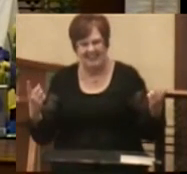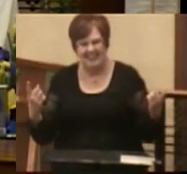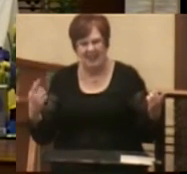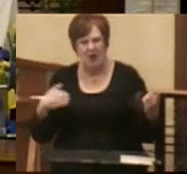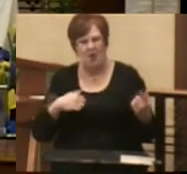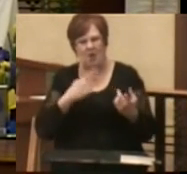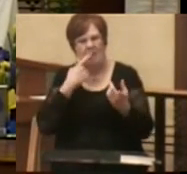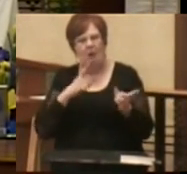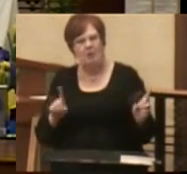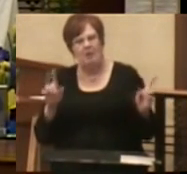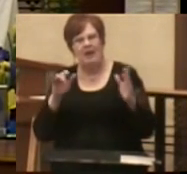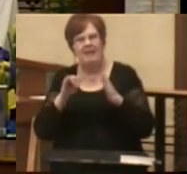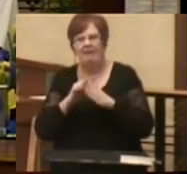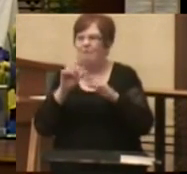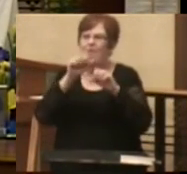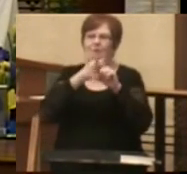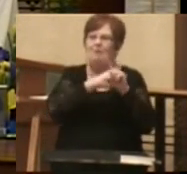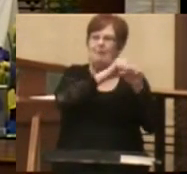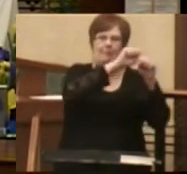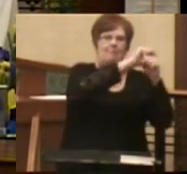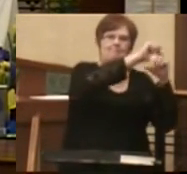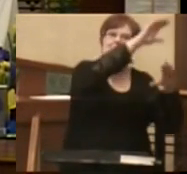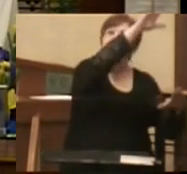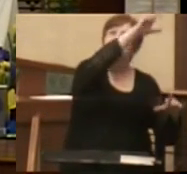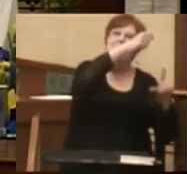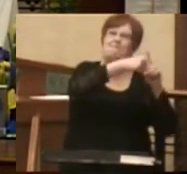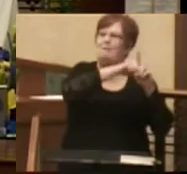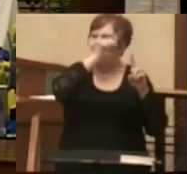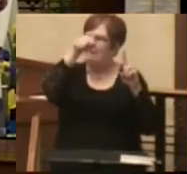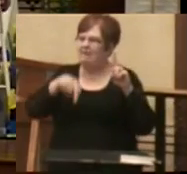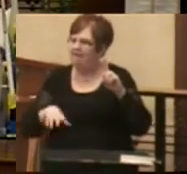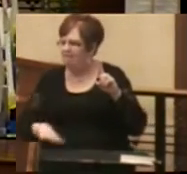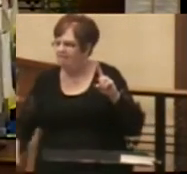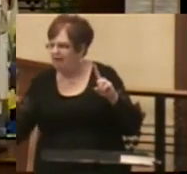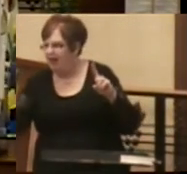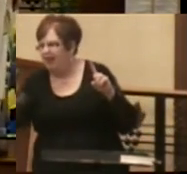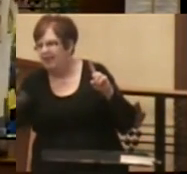proclaim that from the mountaintops and from the deepest valleys.